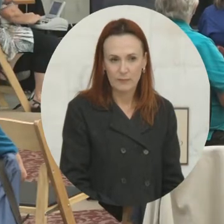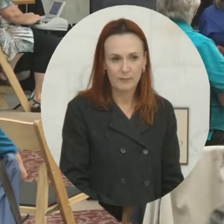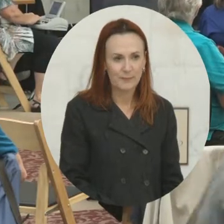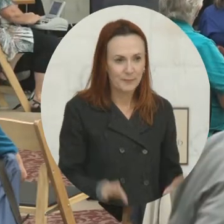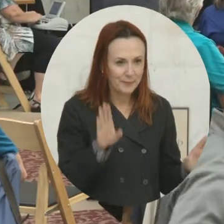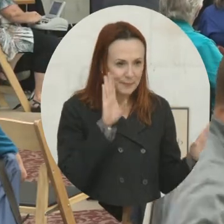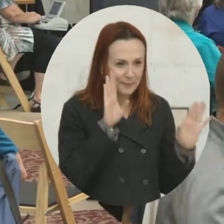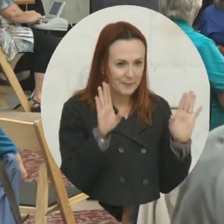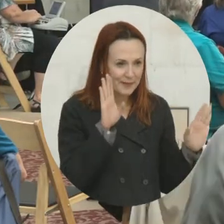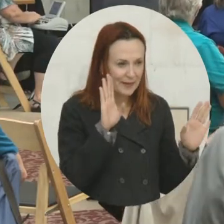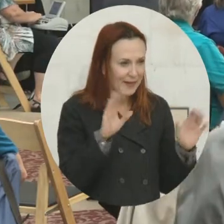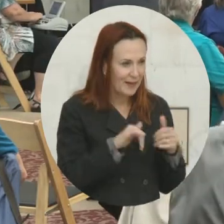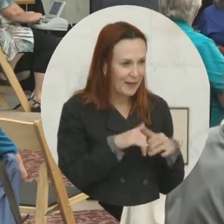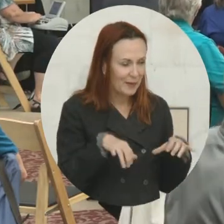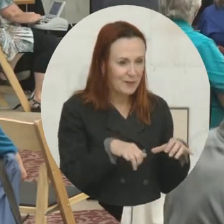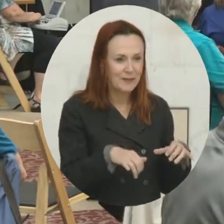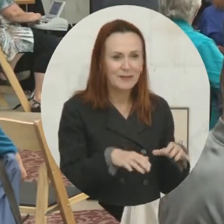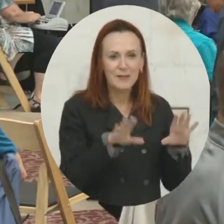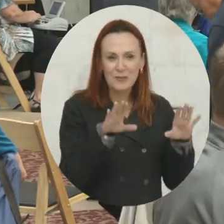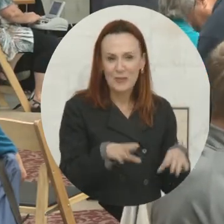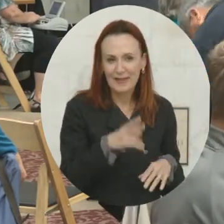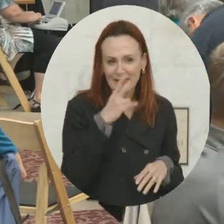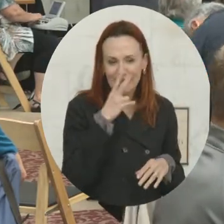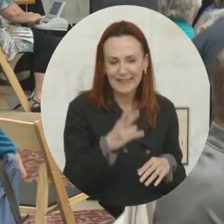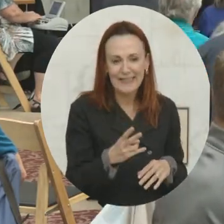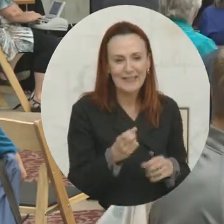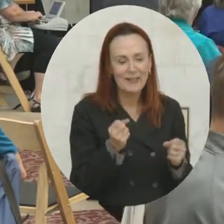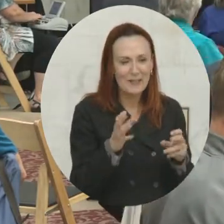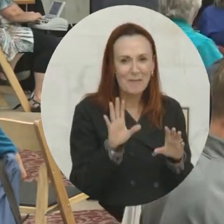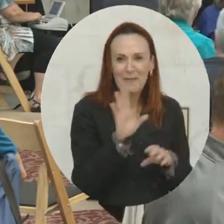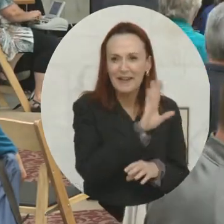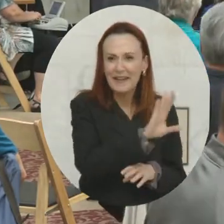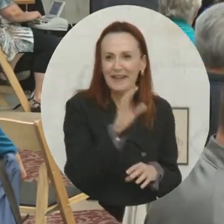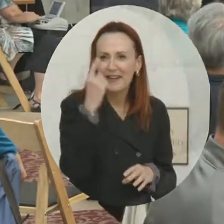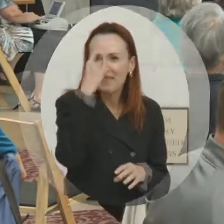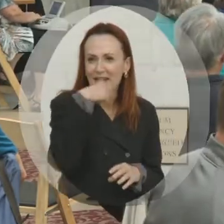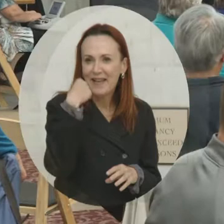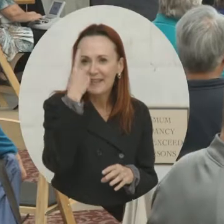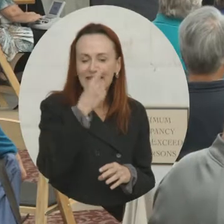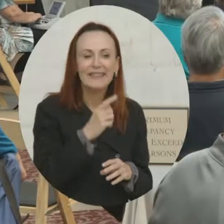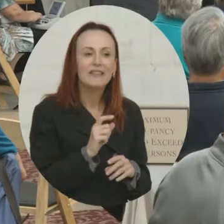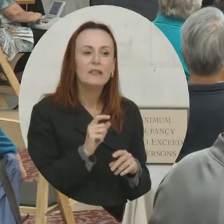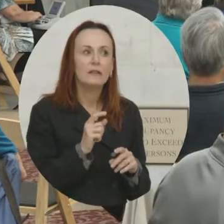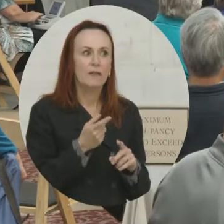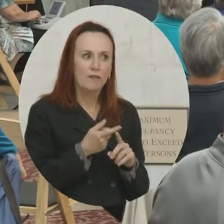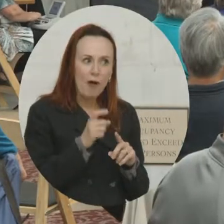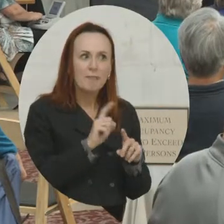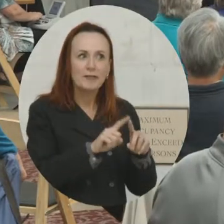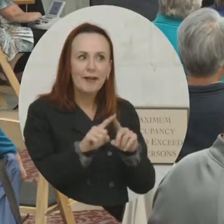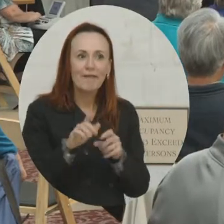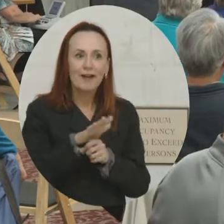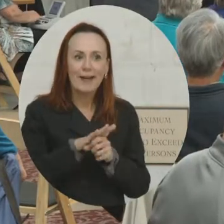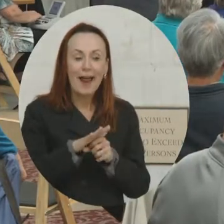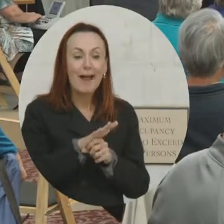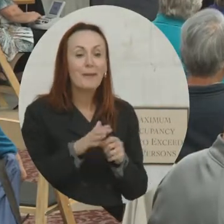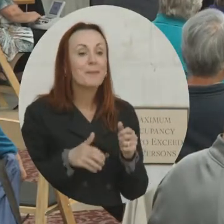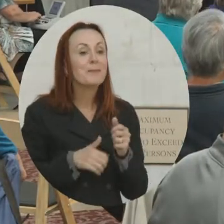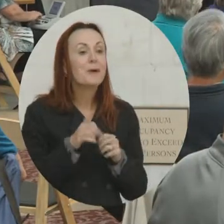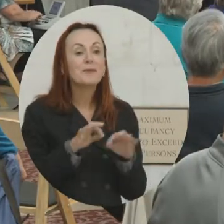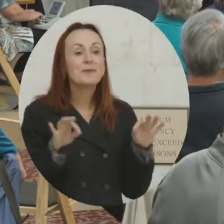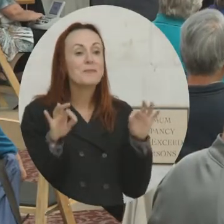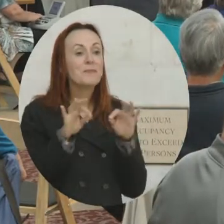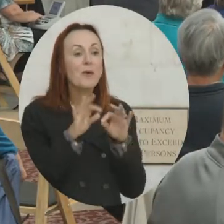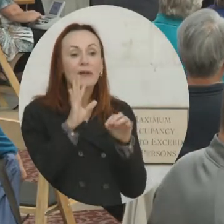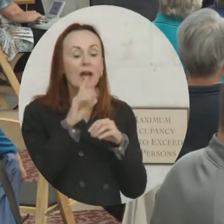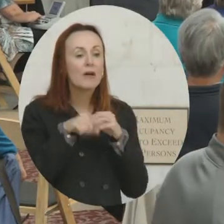How you doing this morning? It's so great to see so many faces from folks, so many different areas. But the main thing that we were here